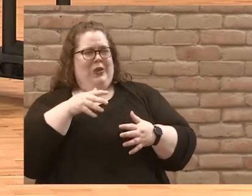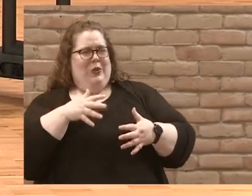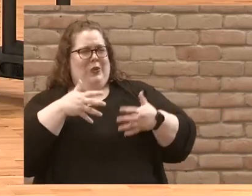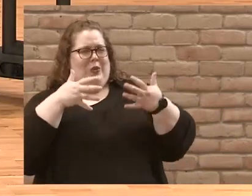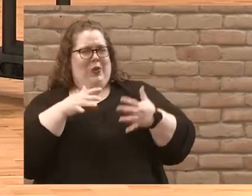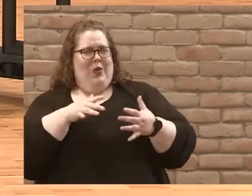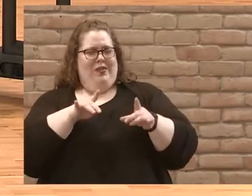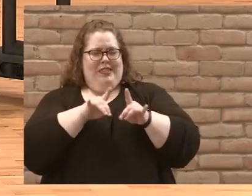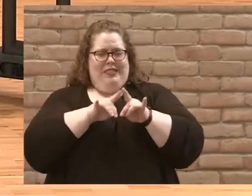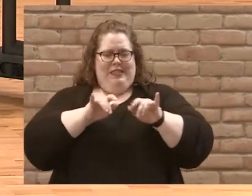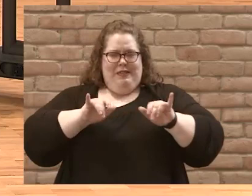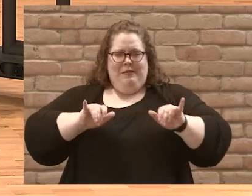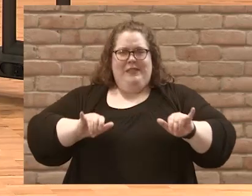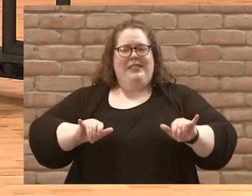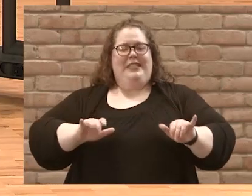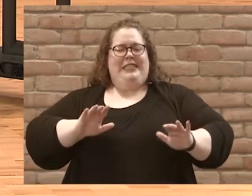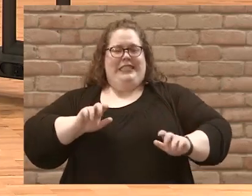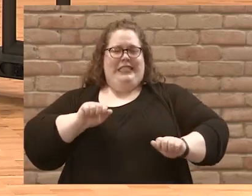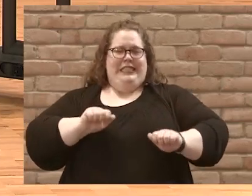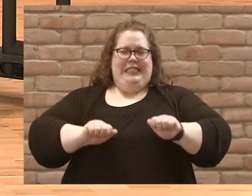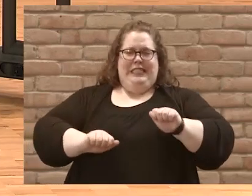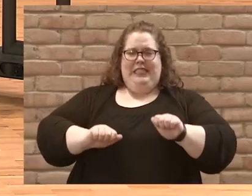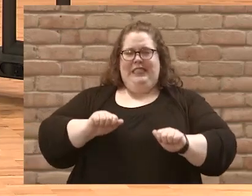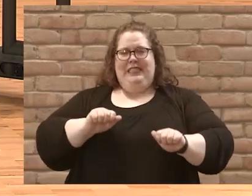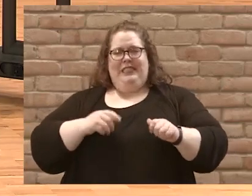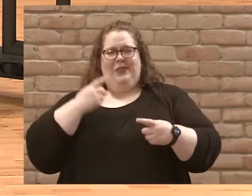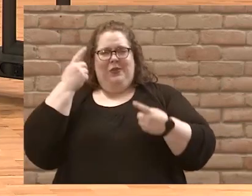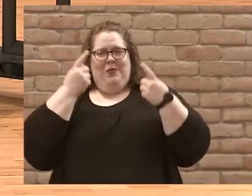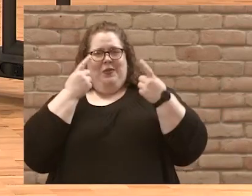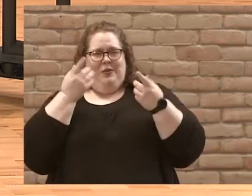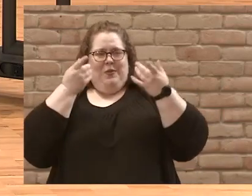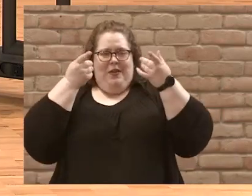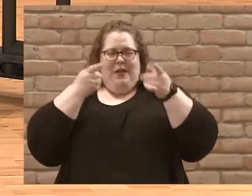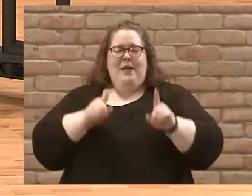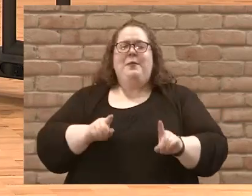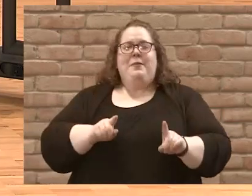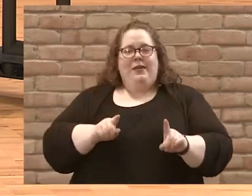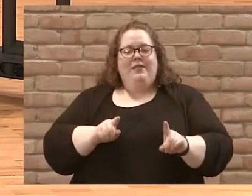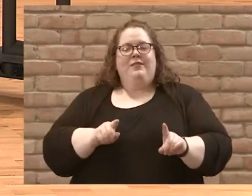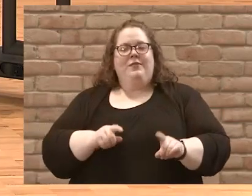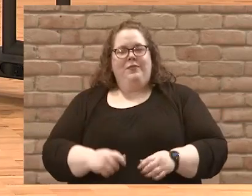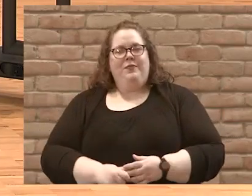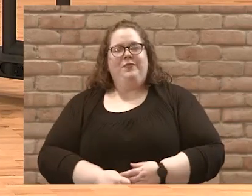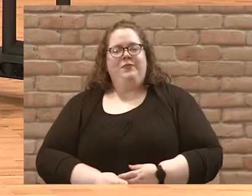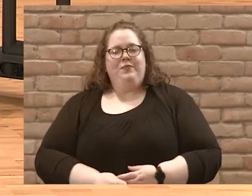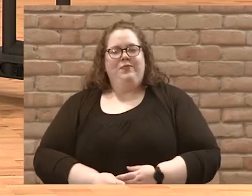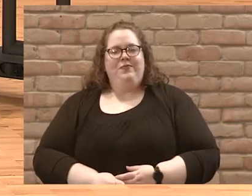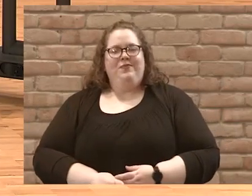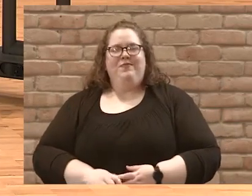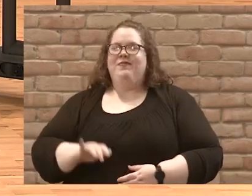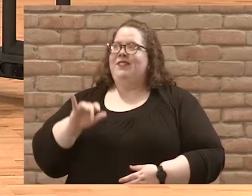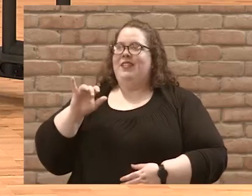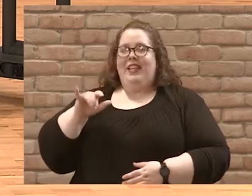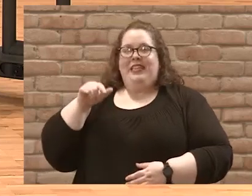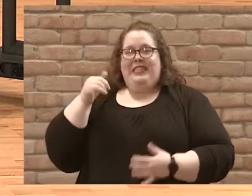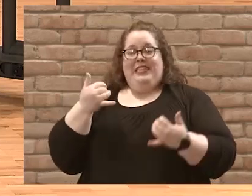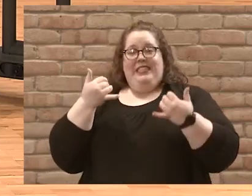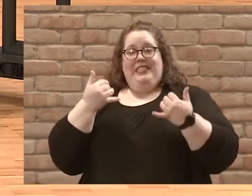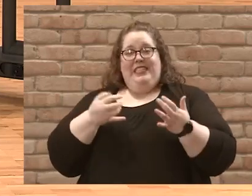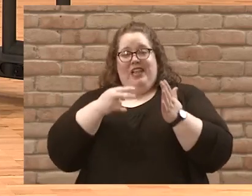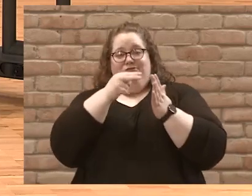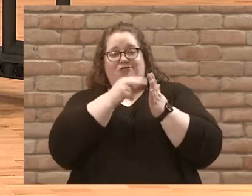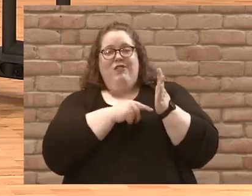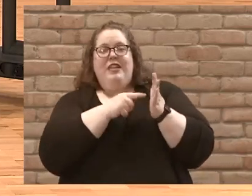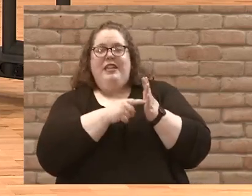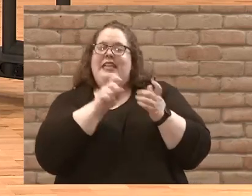kind of awestruck and wondering what's happening. And that's exactly what's going on in our text for today